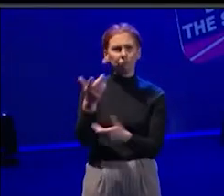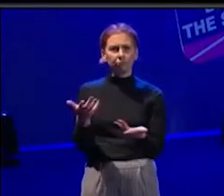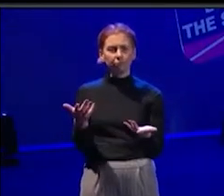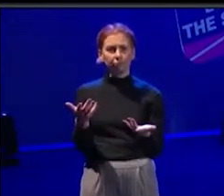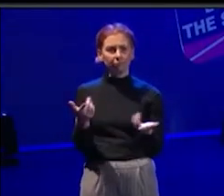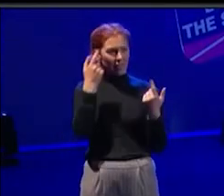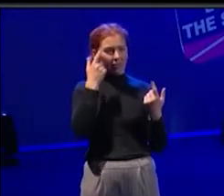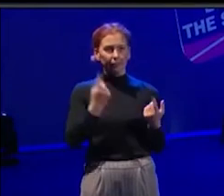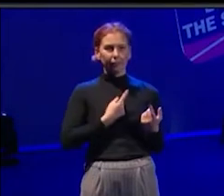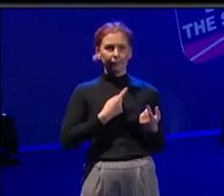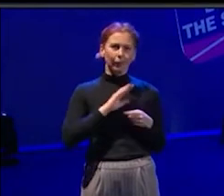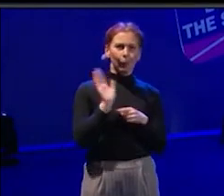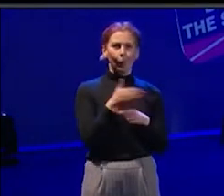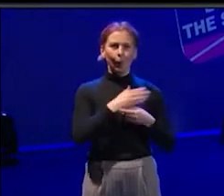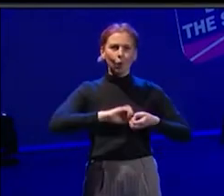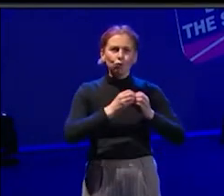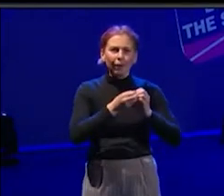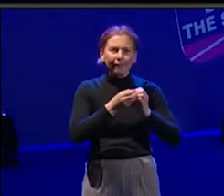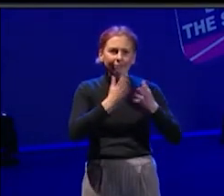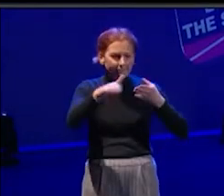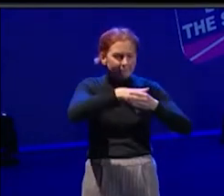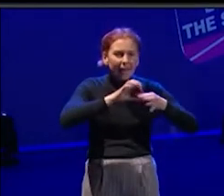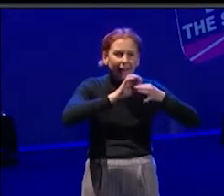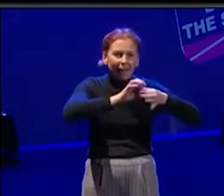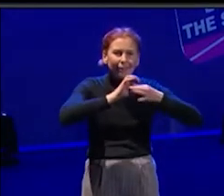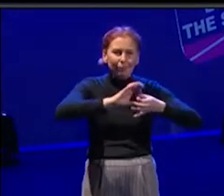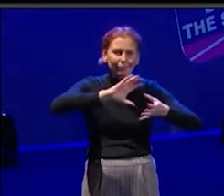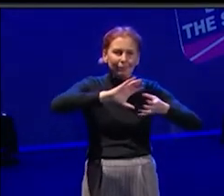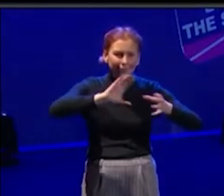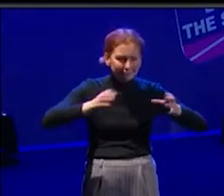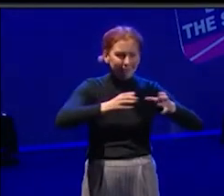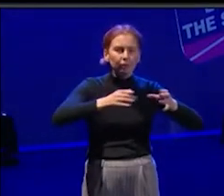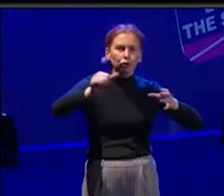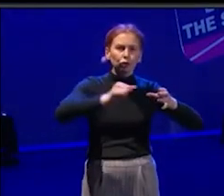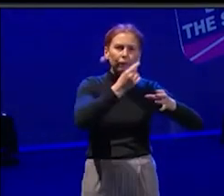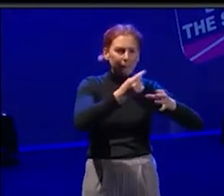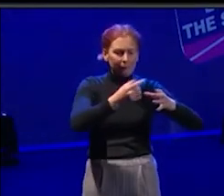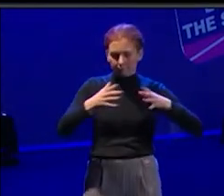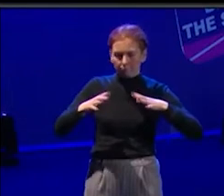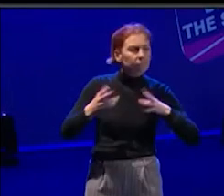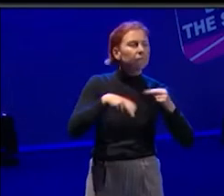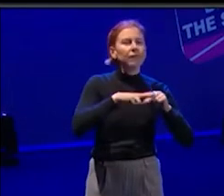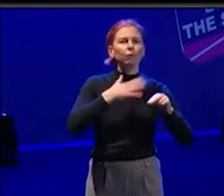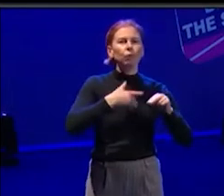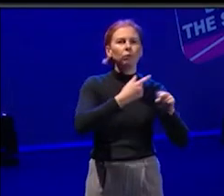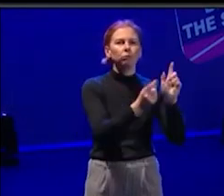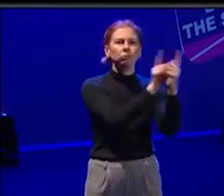should be doing as well. Like, anytime someone wants to reach out for any advice or anything, or wants to have a meeting with you about that, should